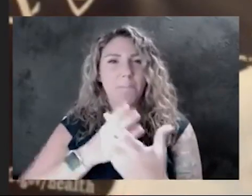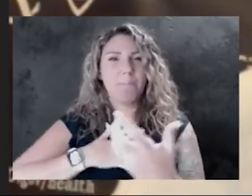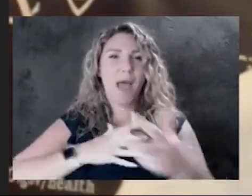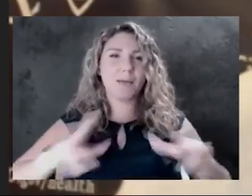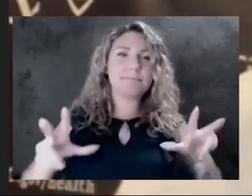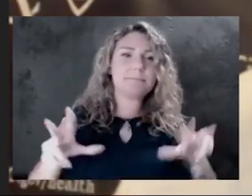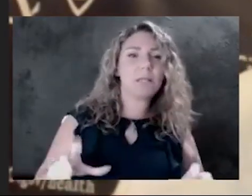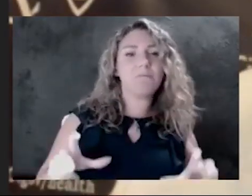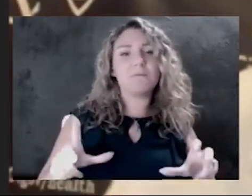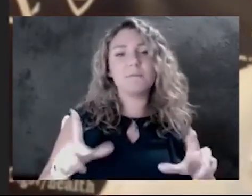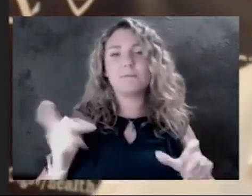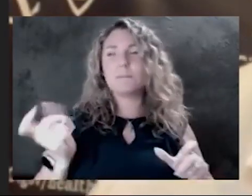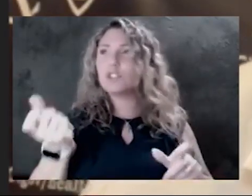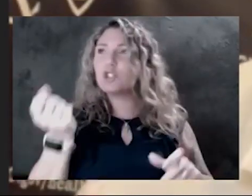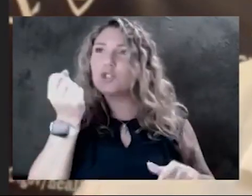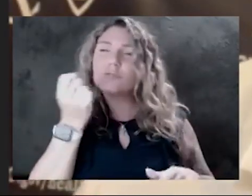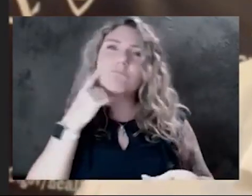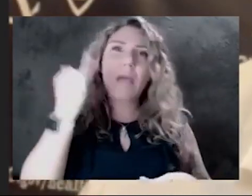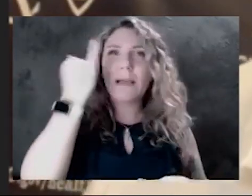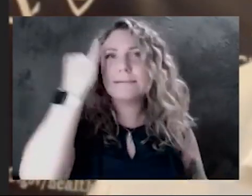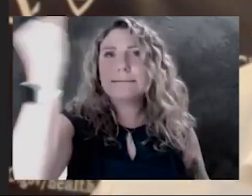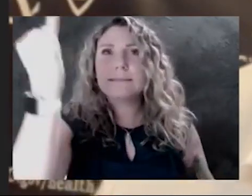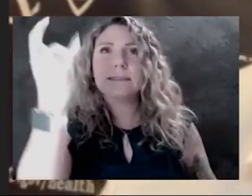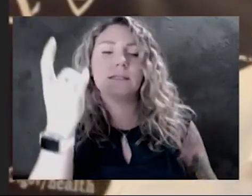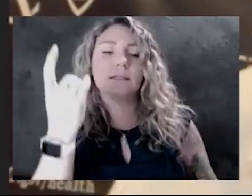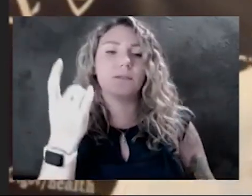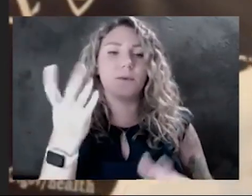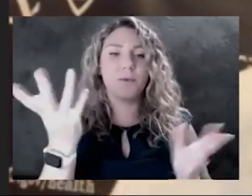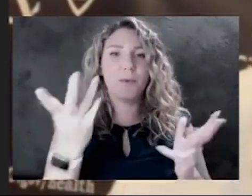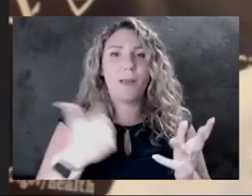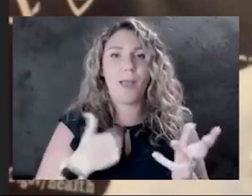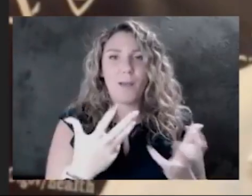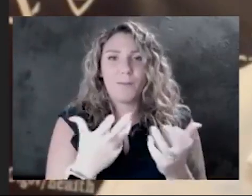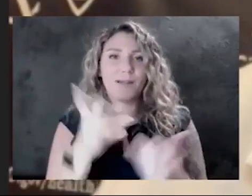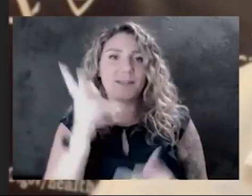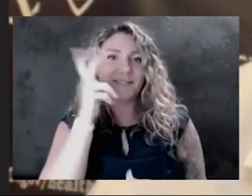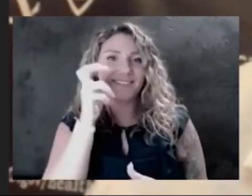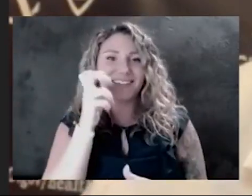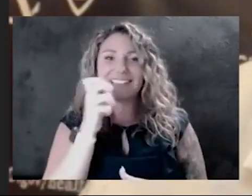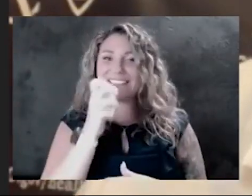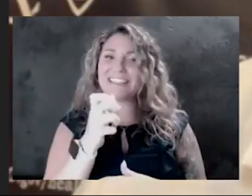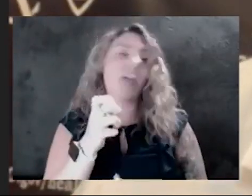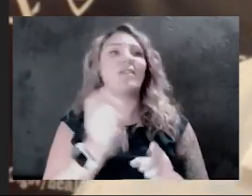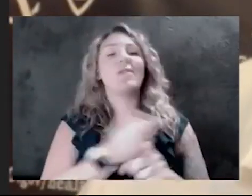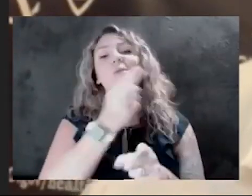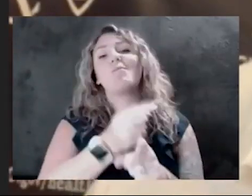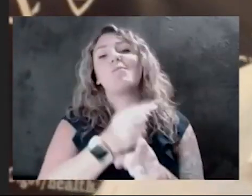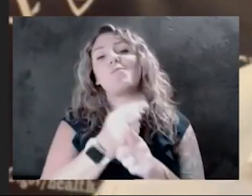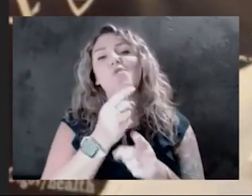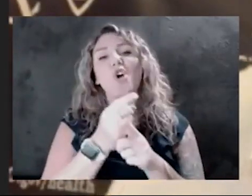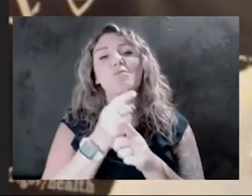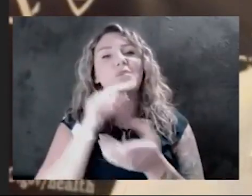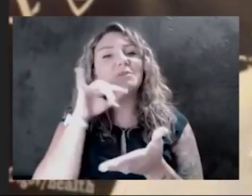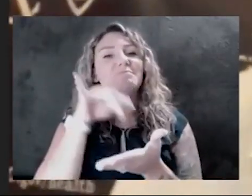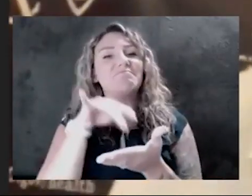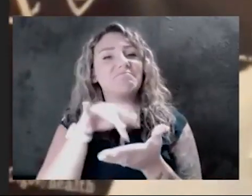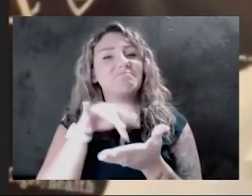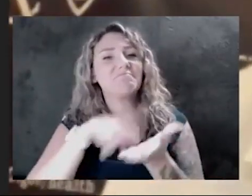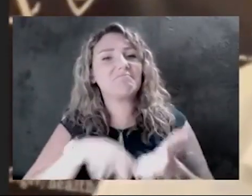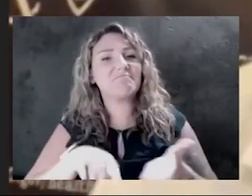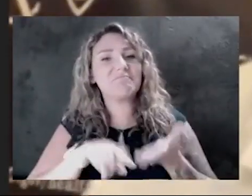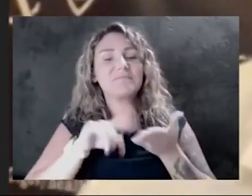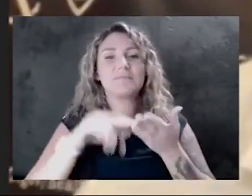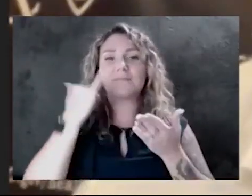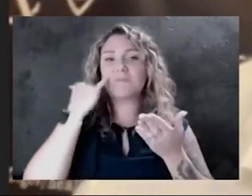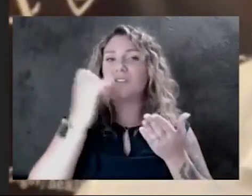or what you want to hear, then you don't have the right filters on. So if you don't want to fool with masks